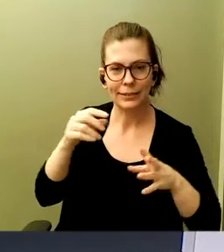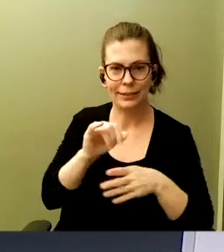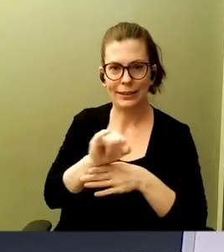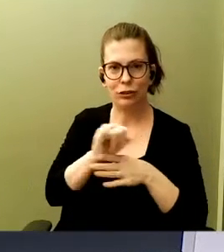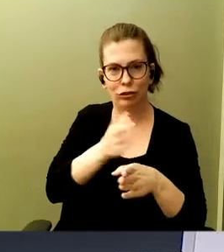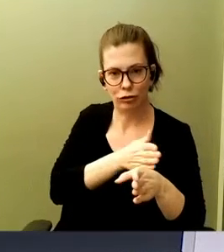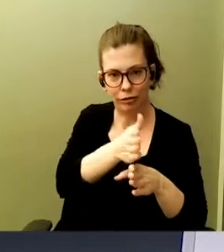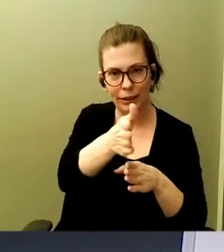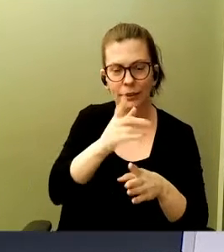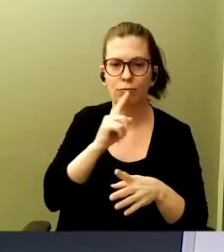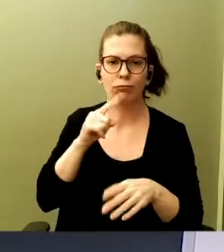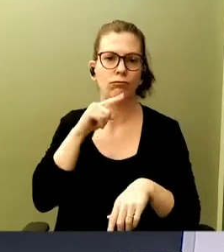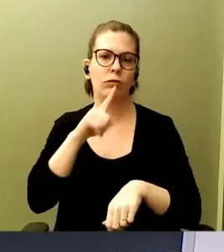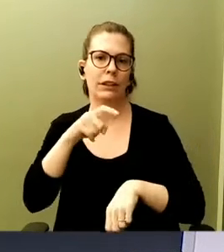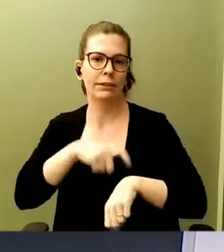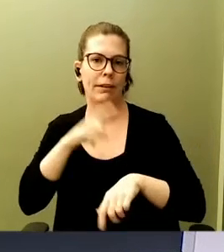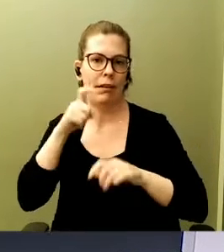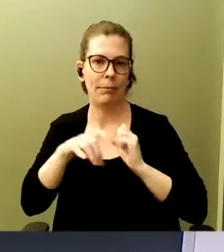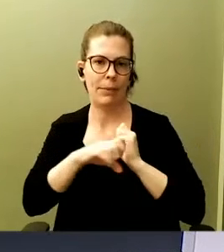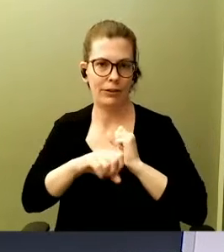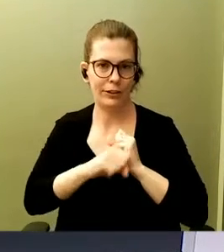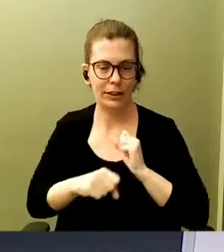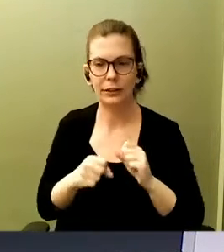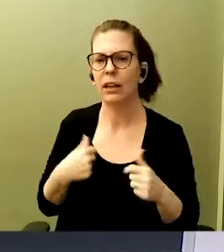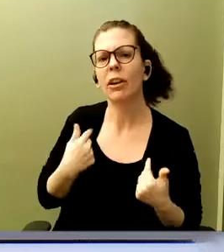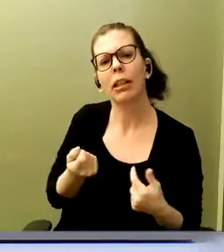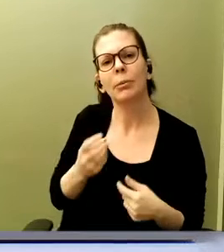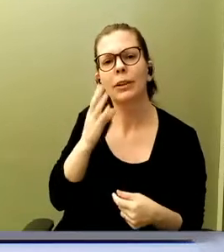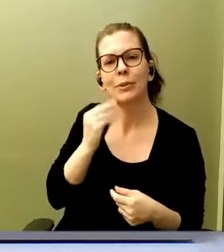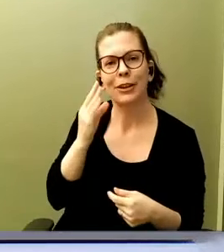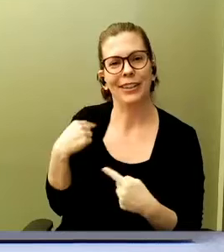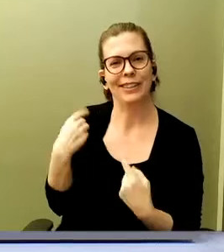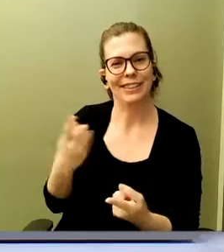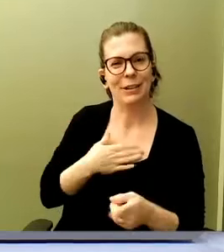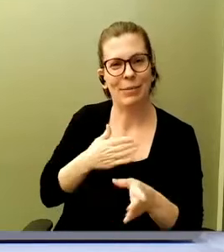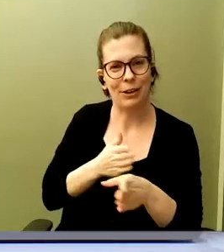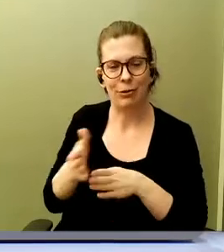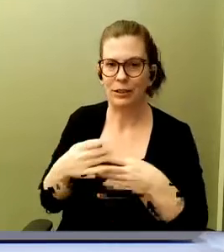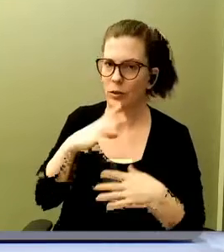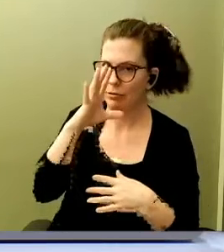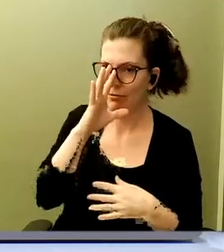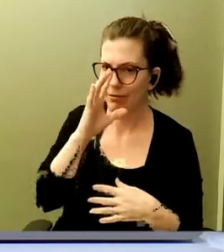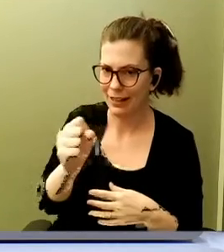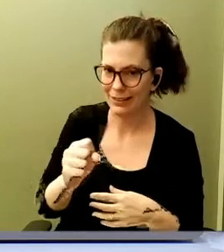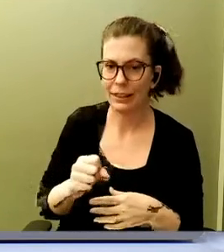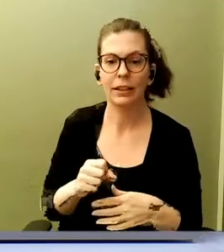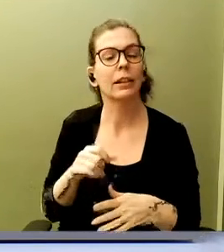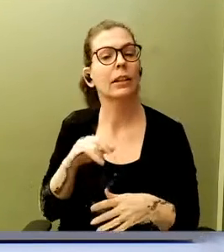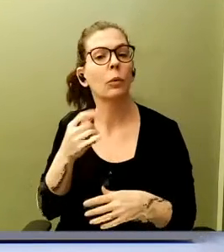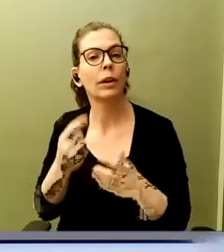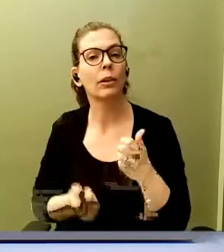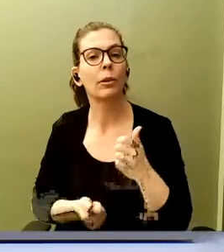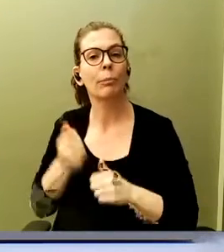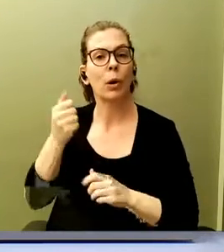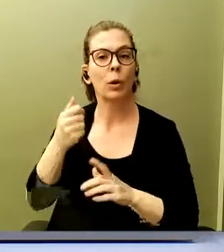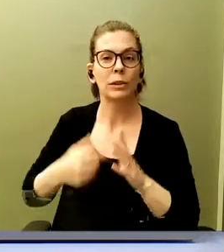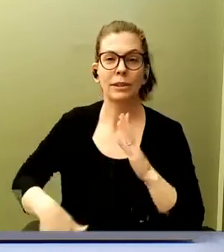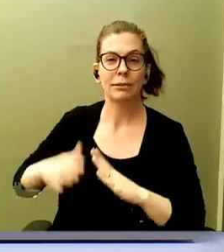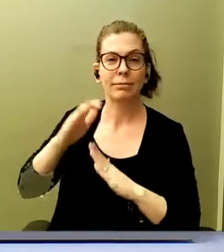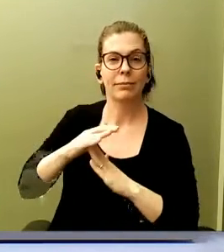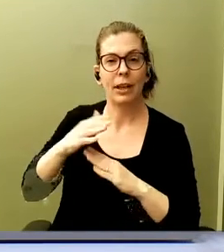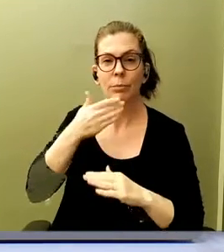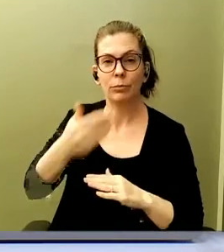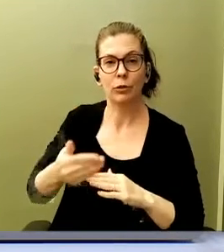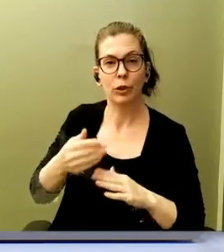that's something I've actually had a little bit of experience with in my career, so I'm fascinated by this. It's one of the most high-performance, high-throughput, low-latency